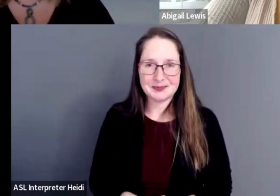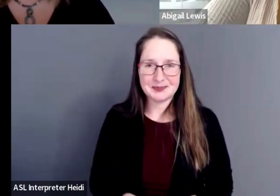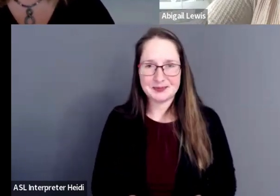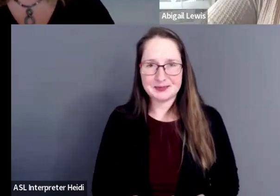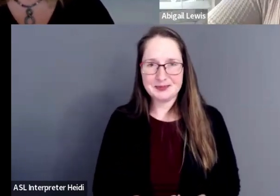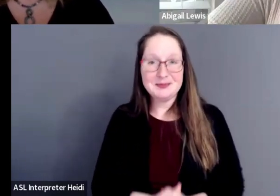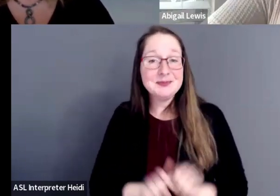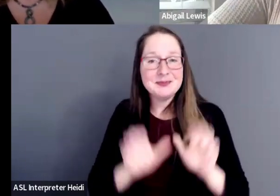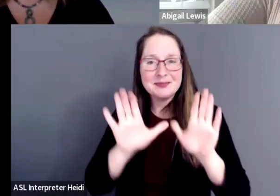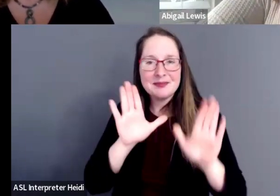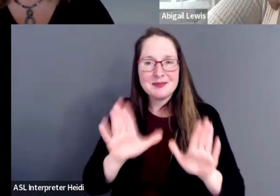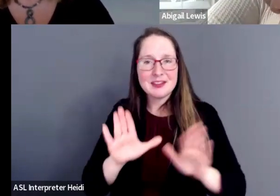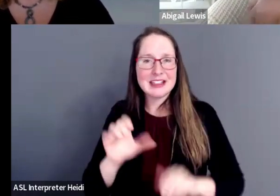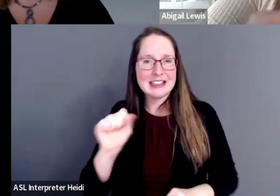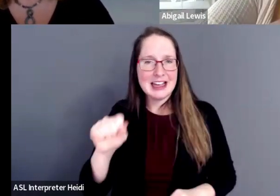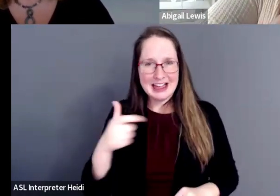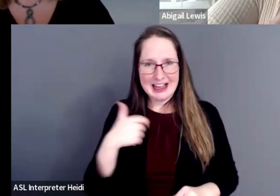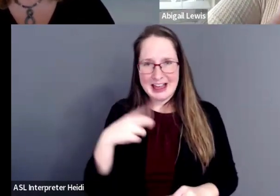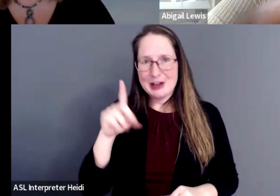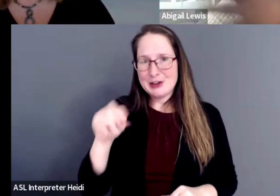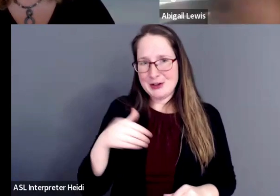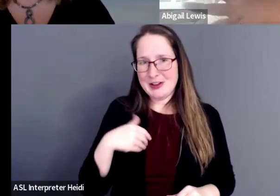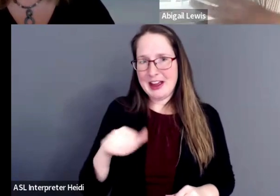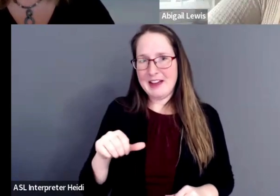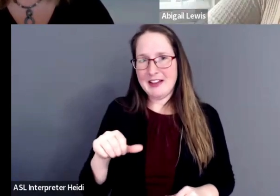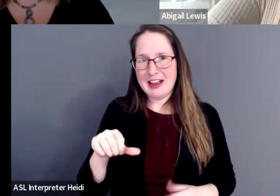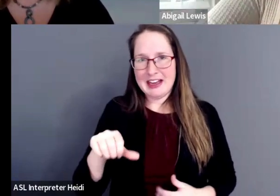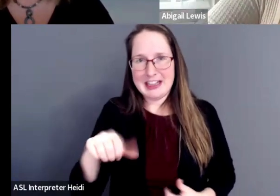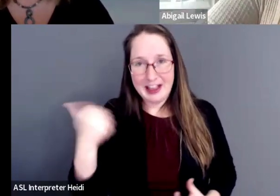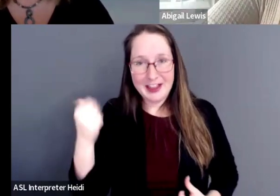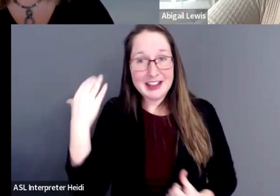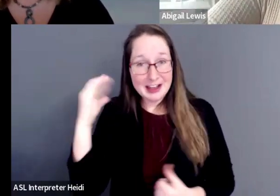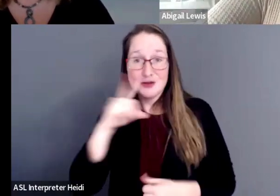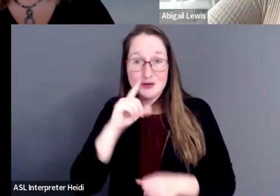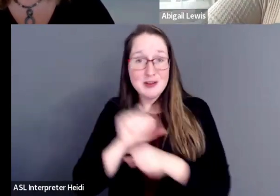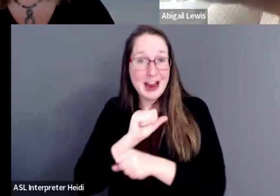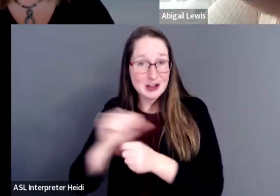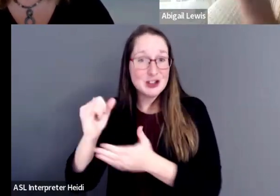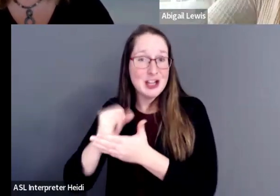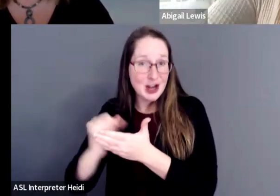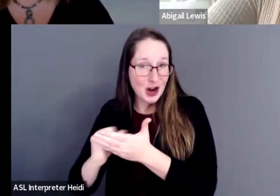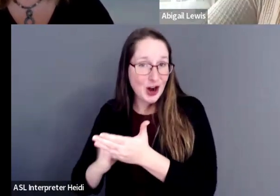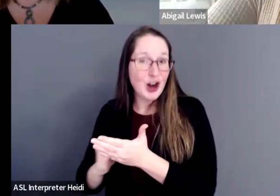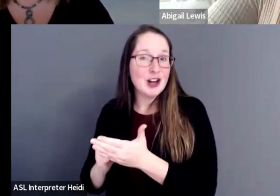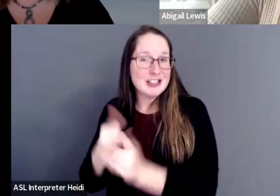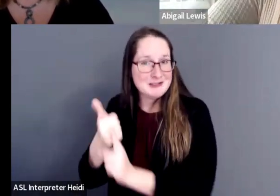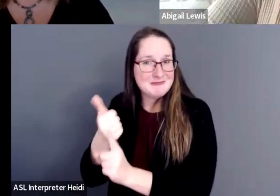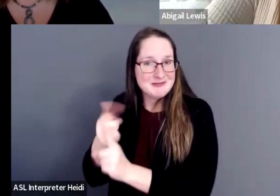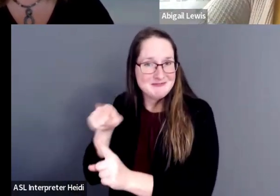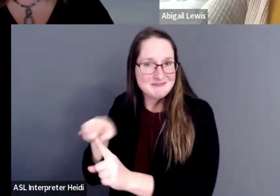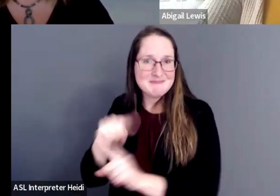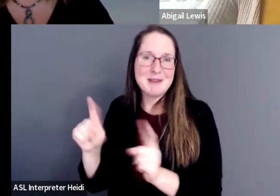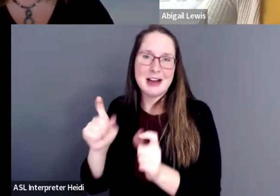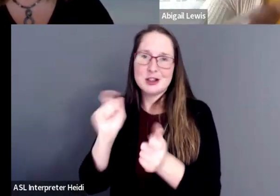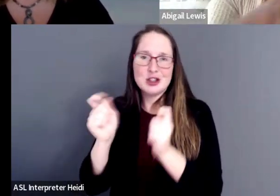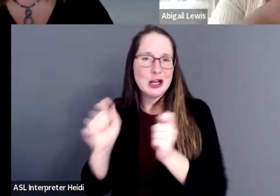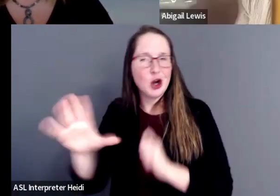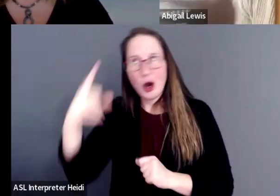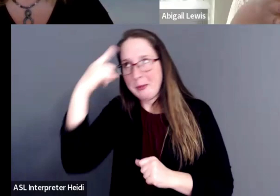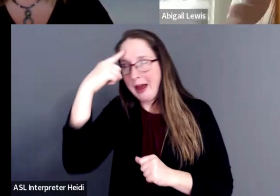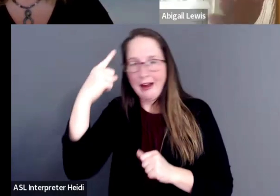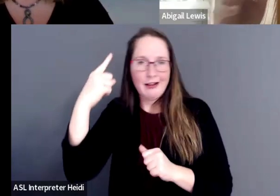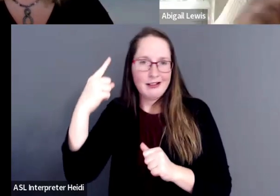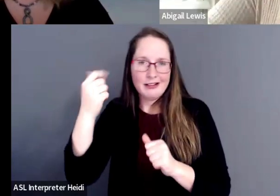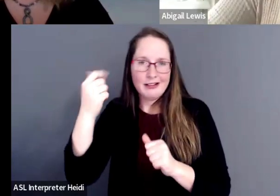Awesome. Because I do have a little cousin that actually does art herself, but she changes her mind every